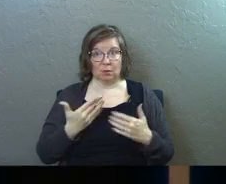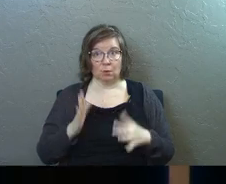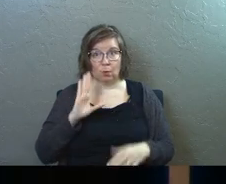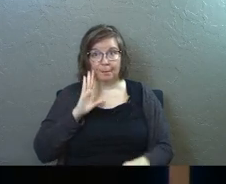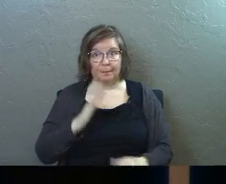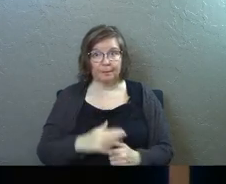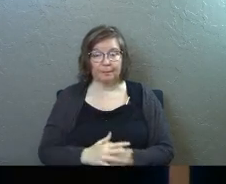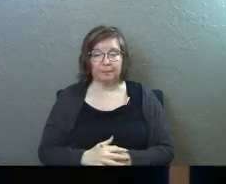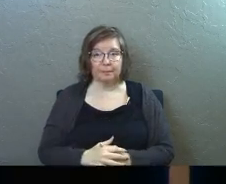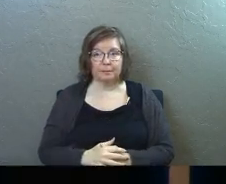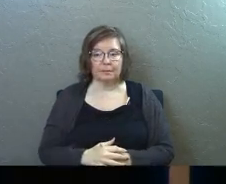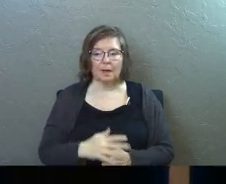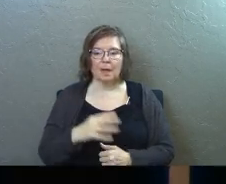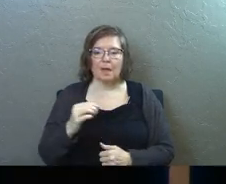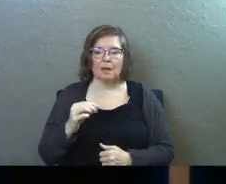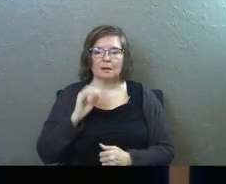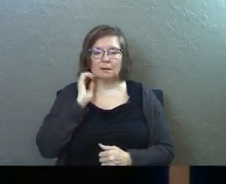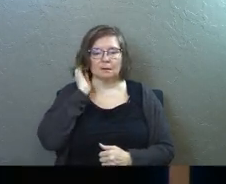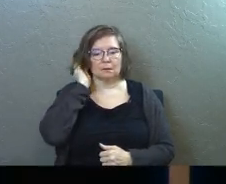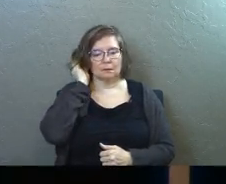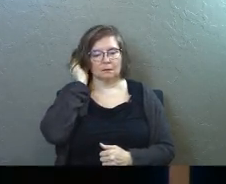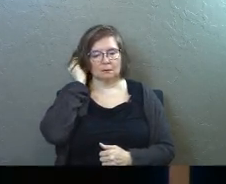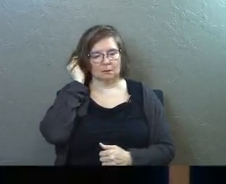and